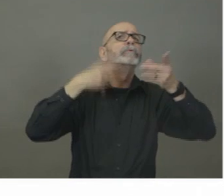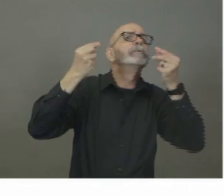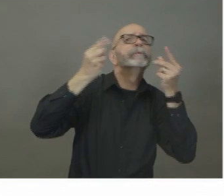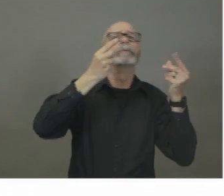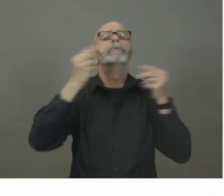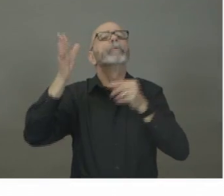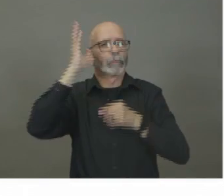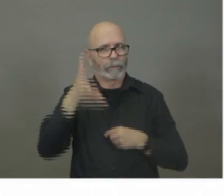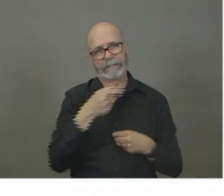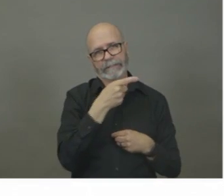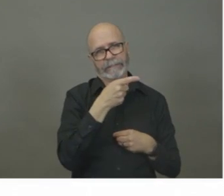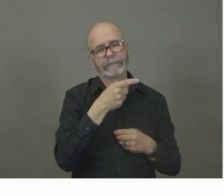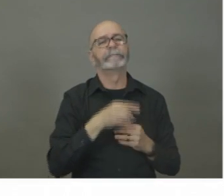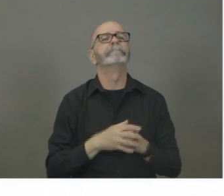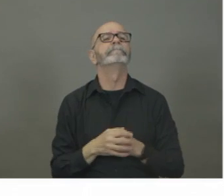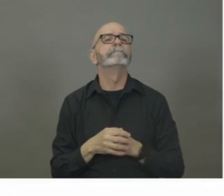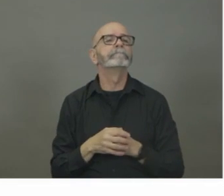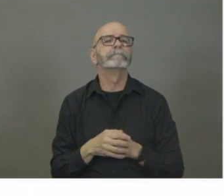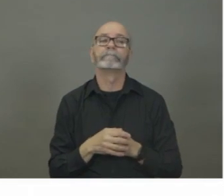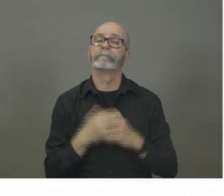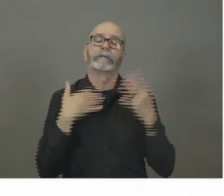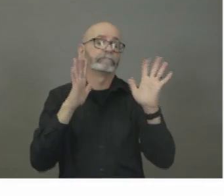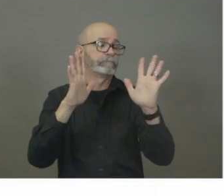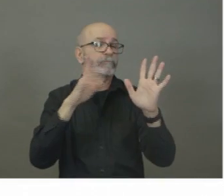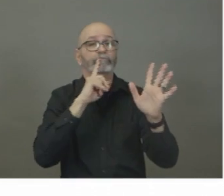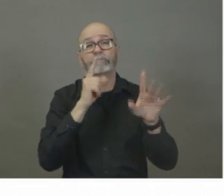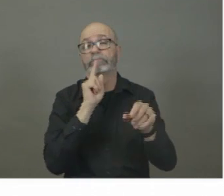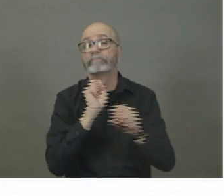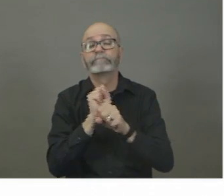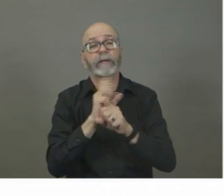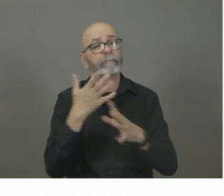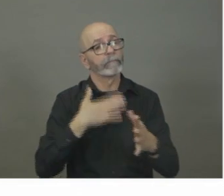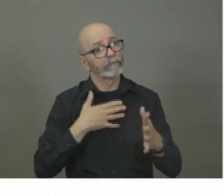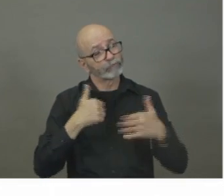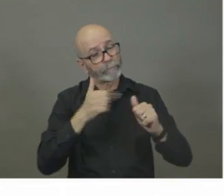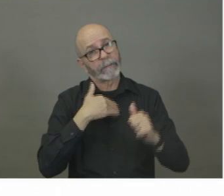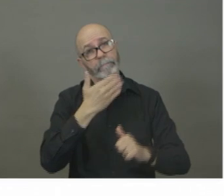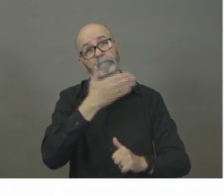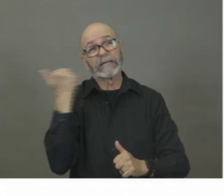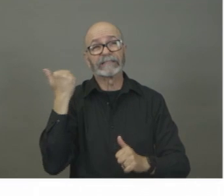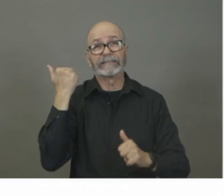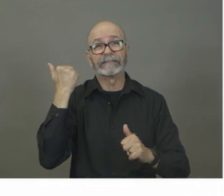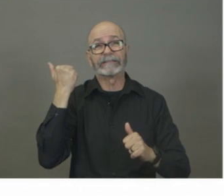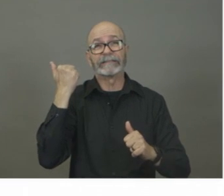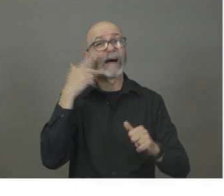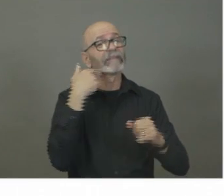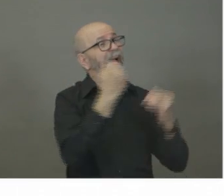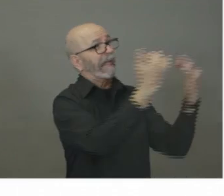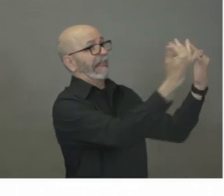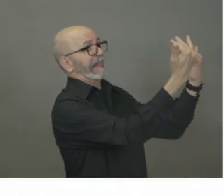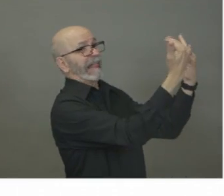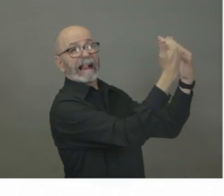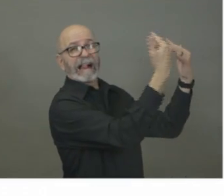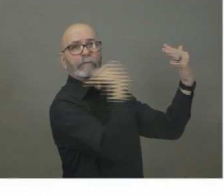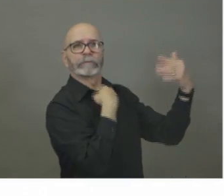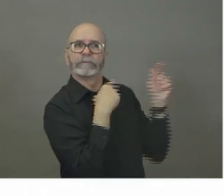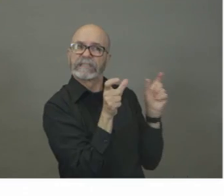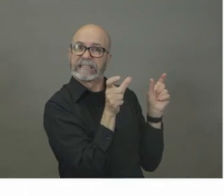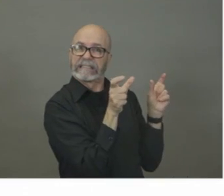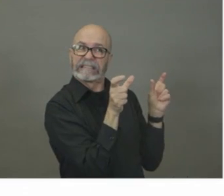be doing everything possible in our province to ensure when this gets here, we have done the due diligence to prevent the spread